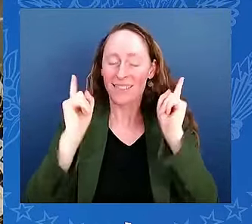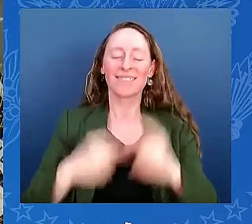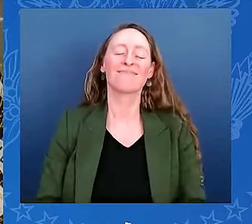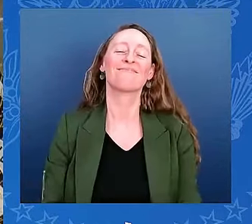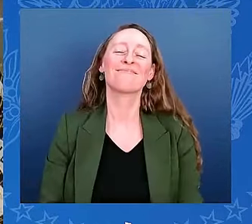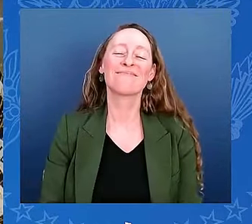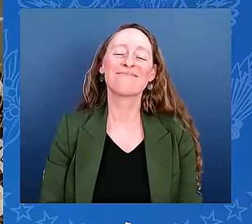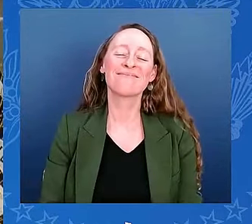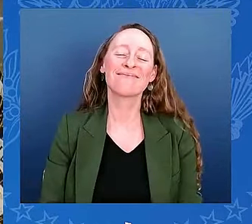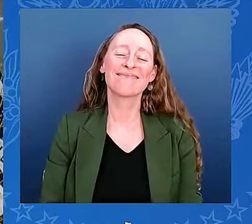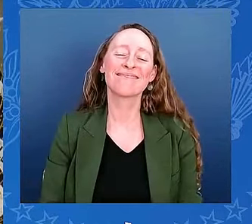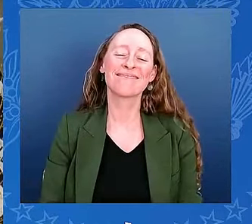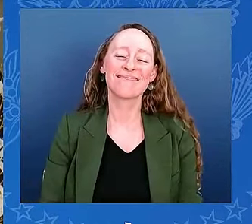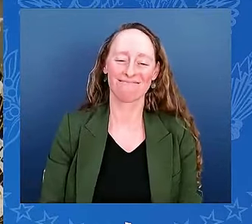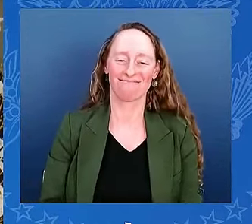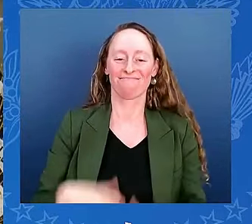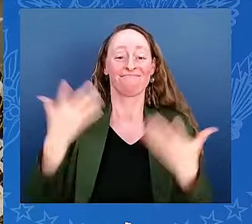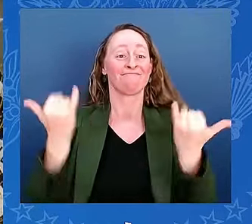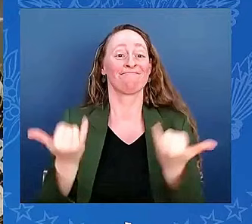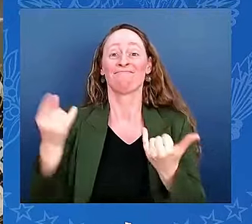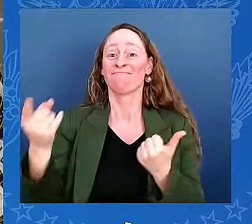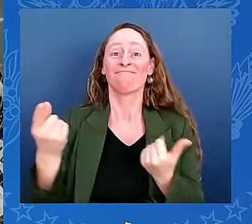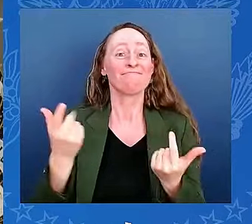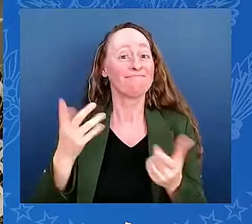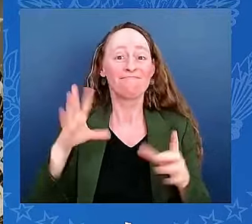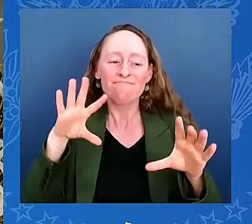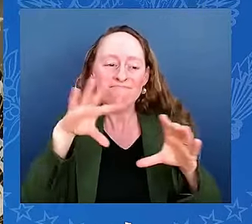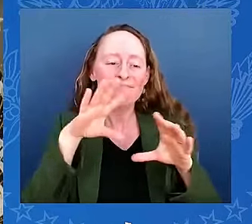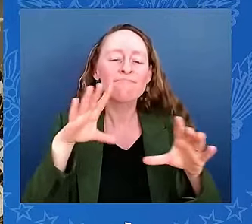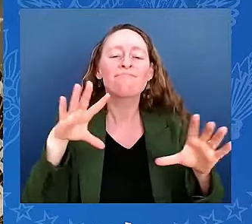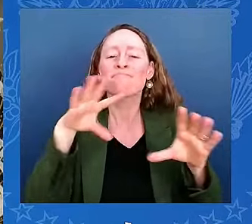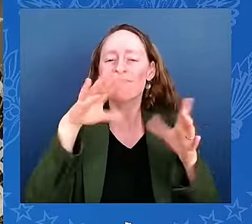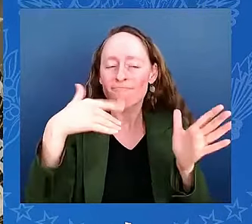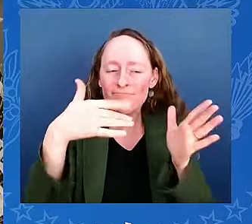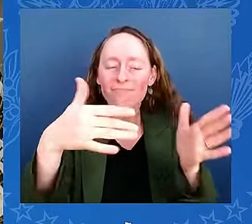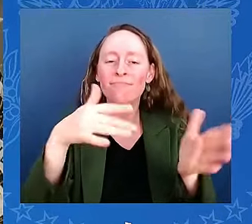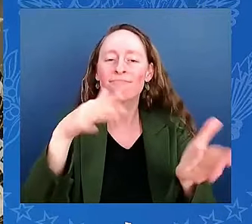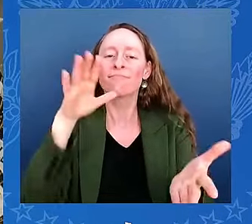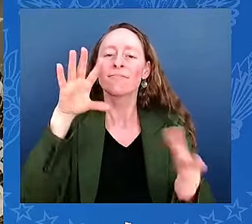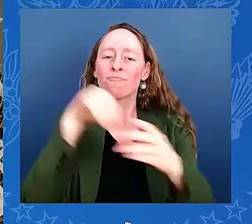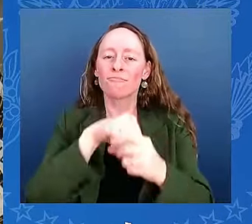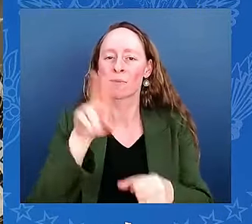comes to us by video because she is currently at the International Space Station.